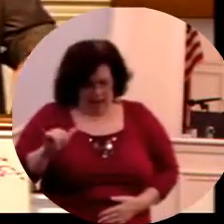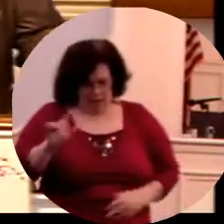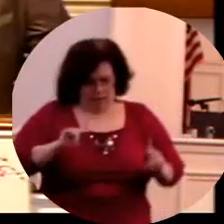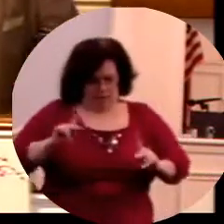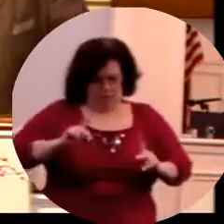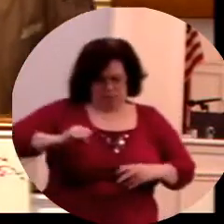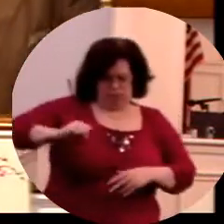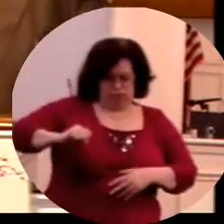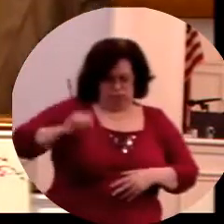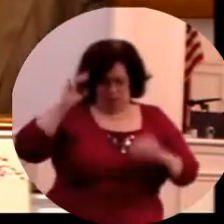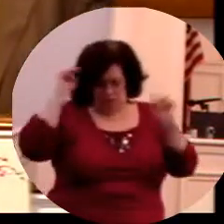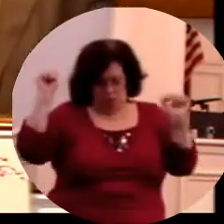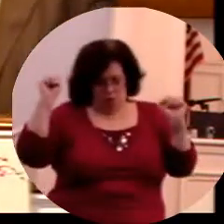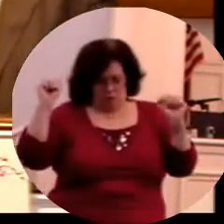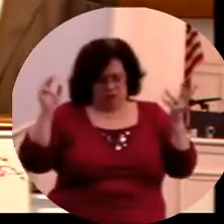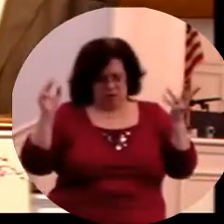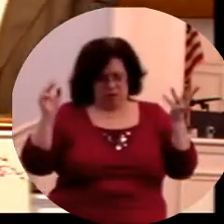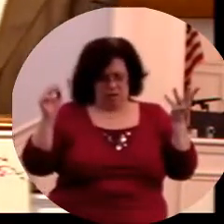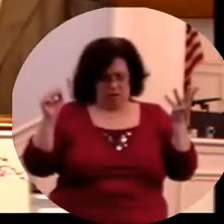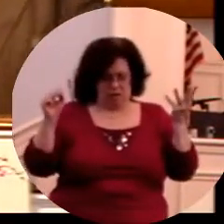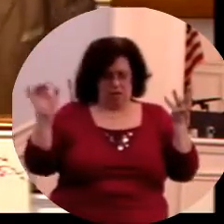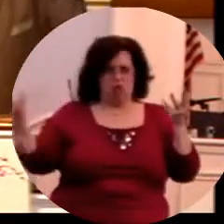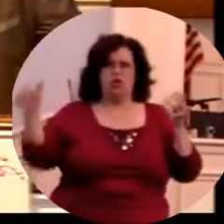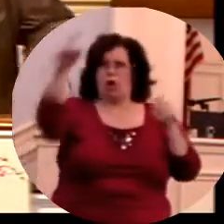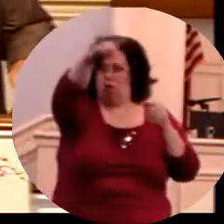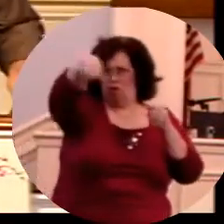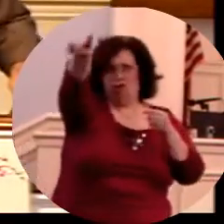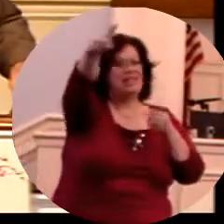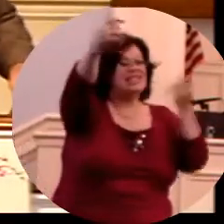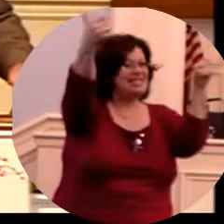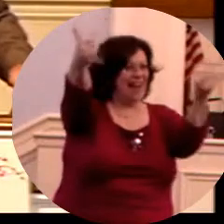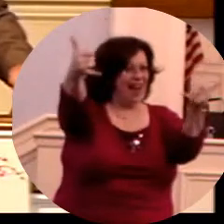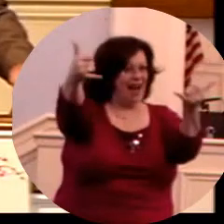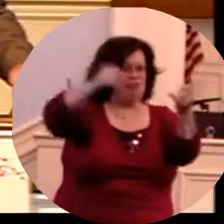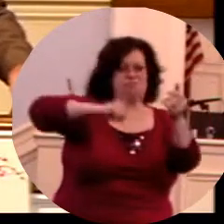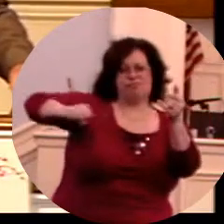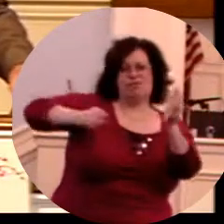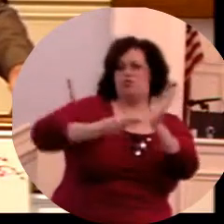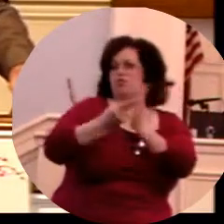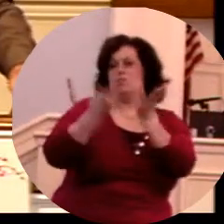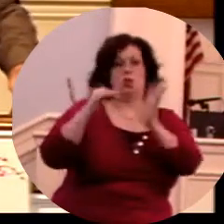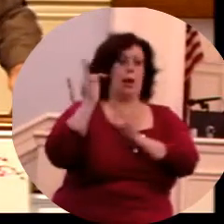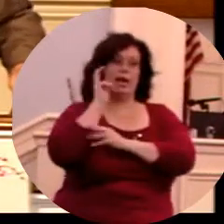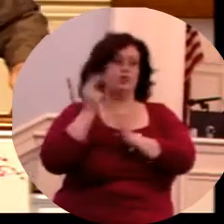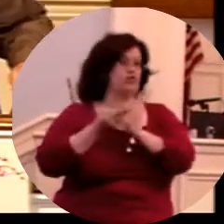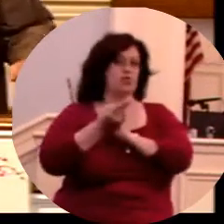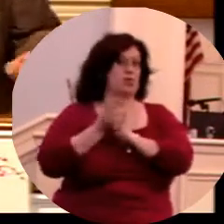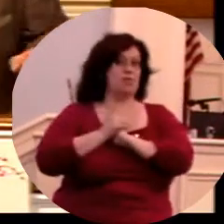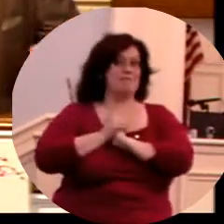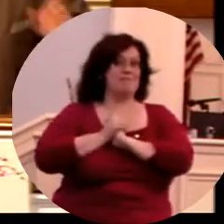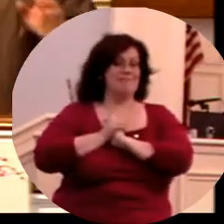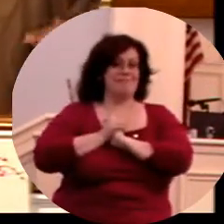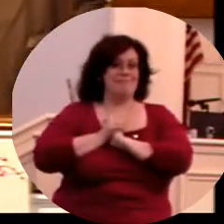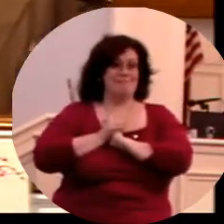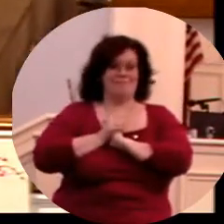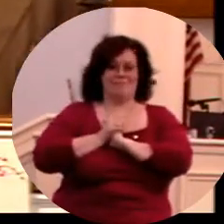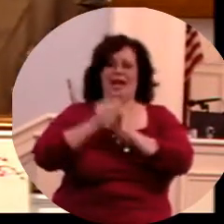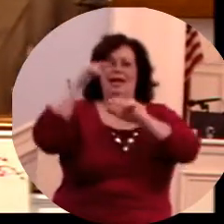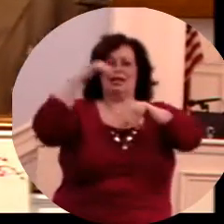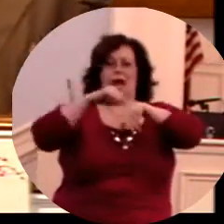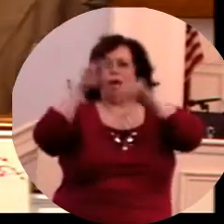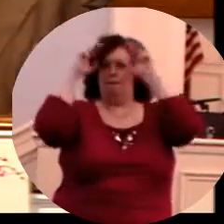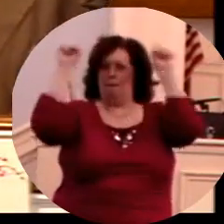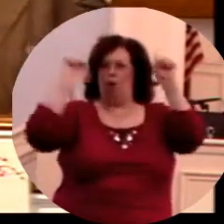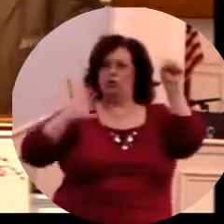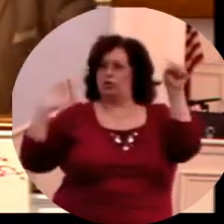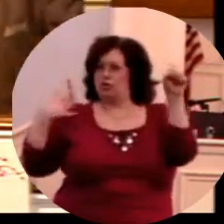Jambres withstood Moses, so do these also resist the truth. The days of Moses,